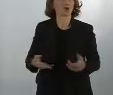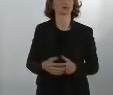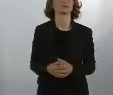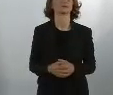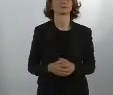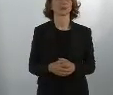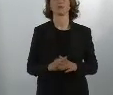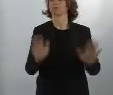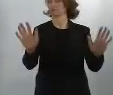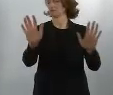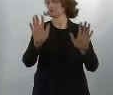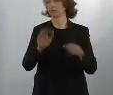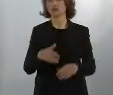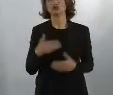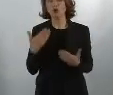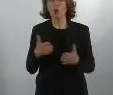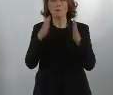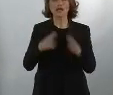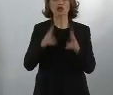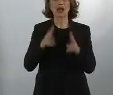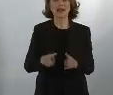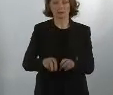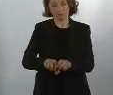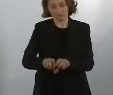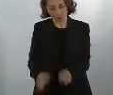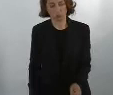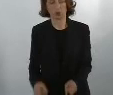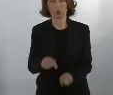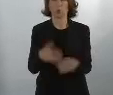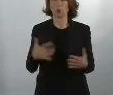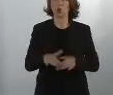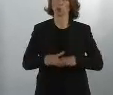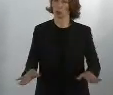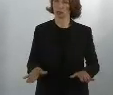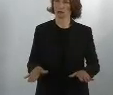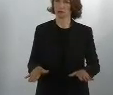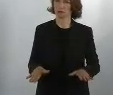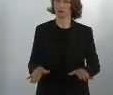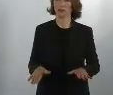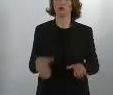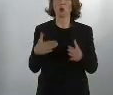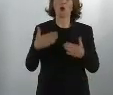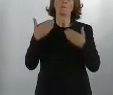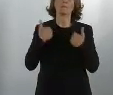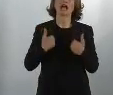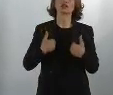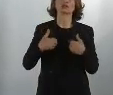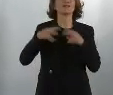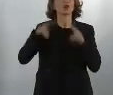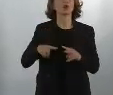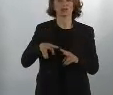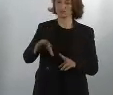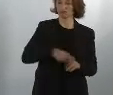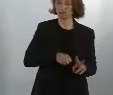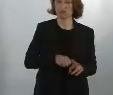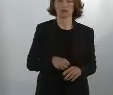a fundamental violation of human rights and human dignity, and I don't think that this will